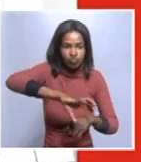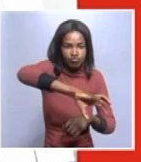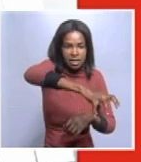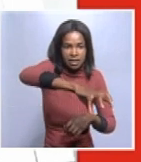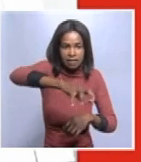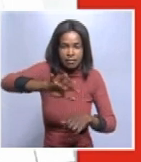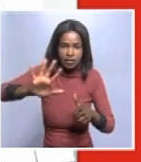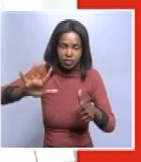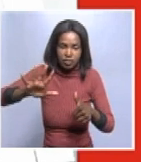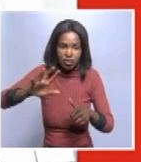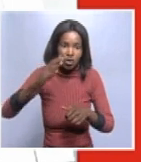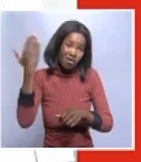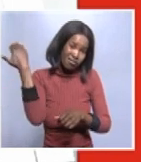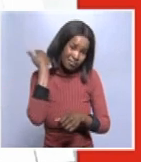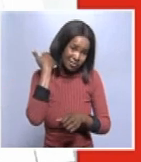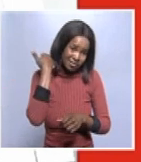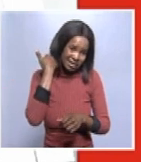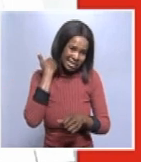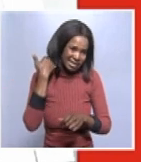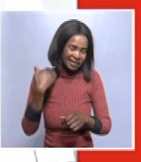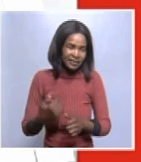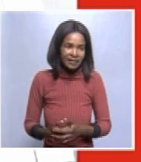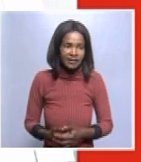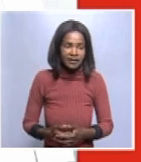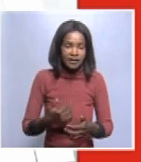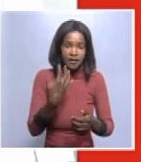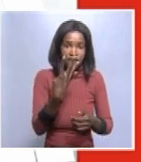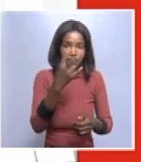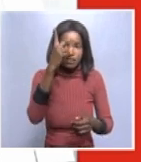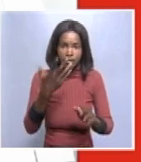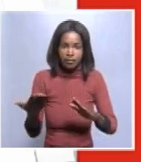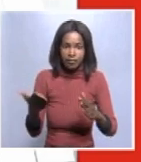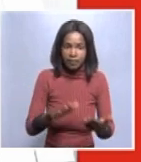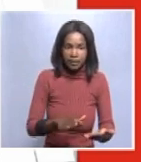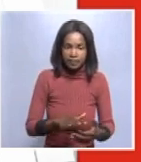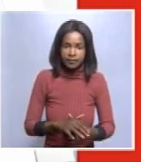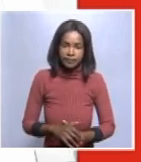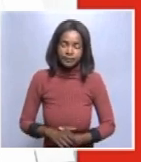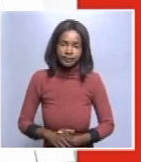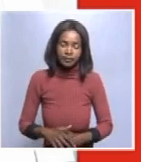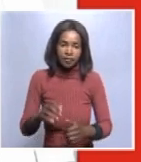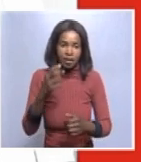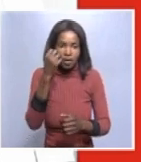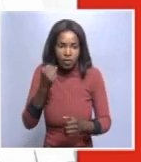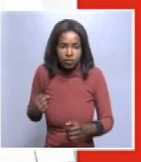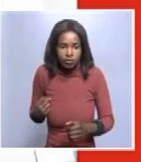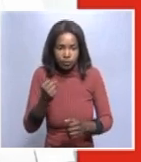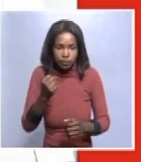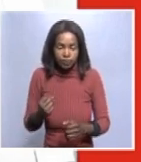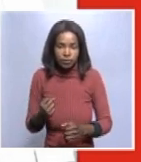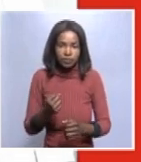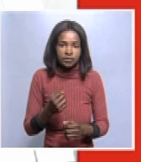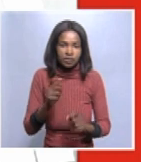4. 4. 3. 4. 4. 4. 4. 4. 5.